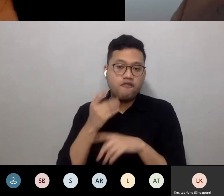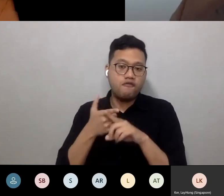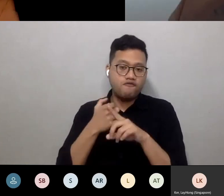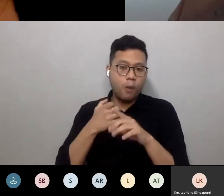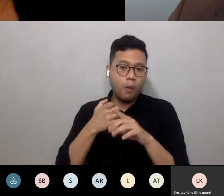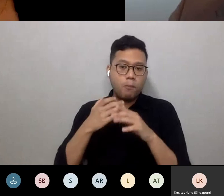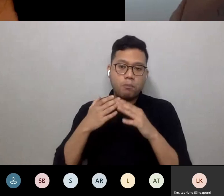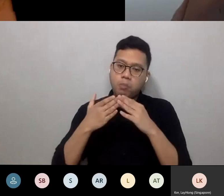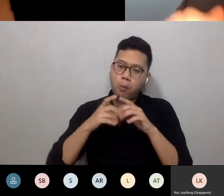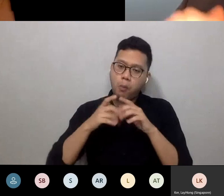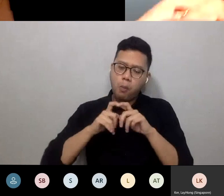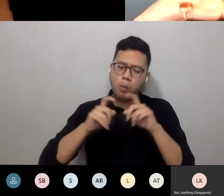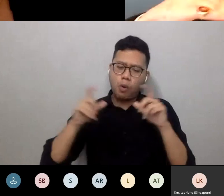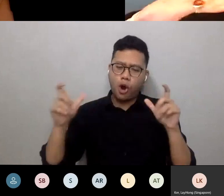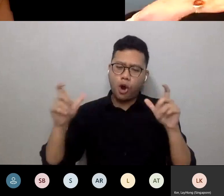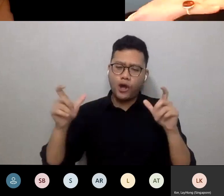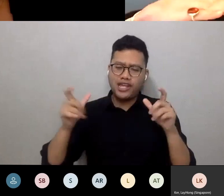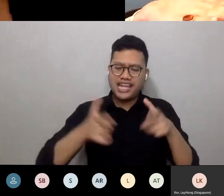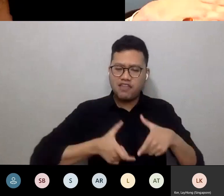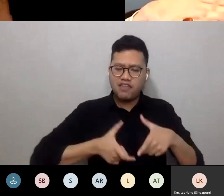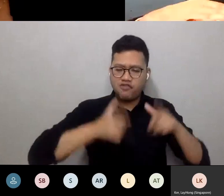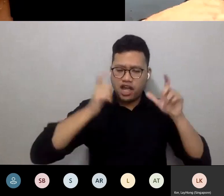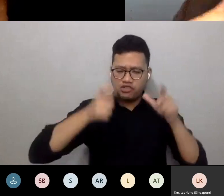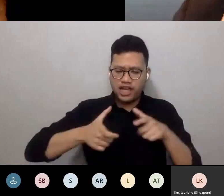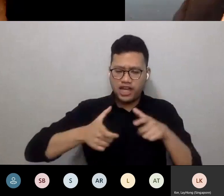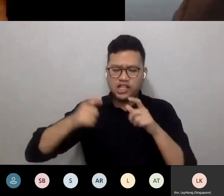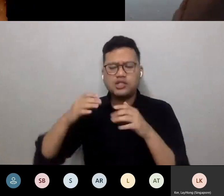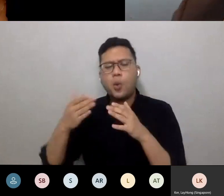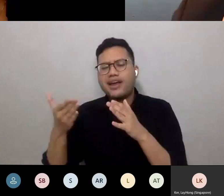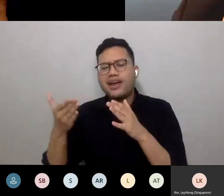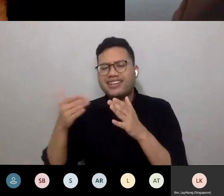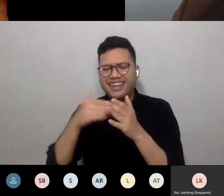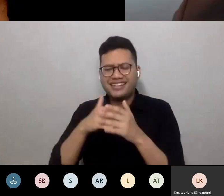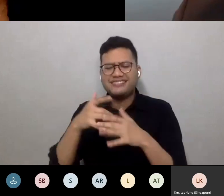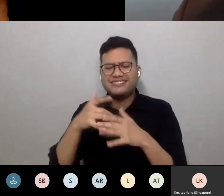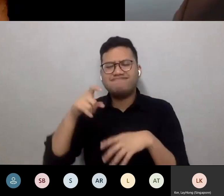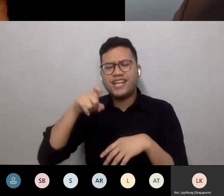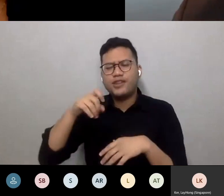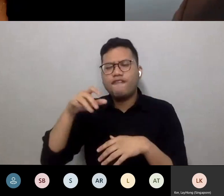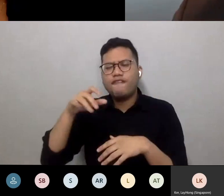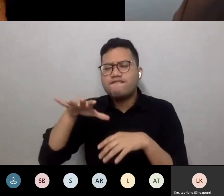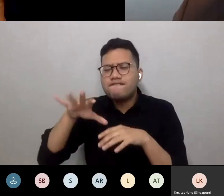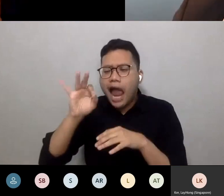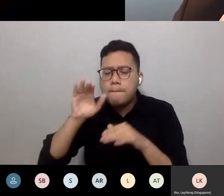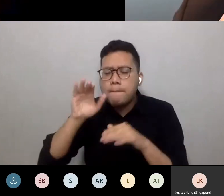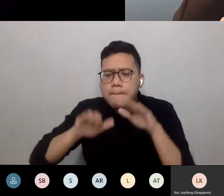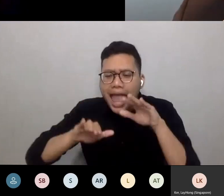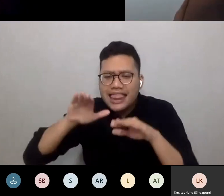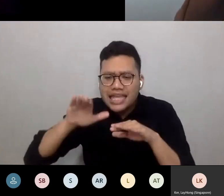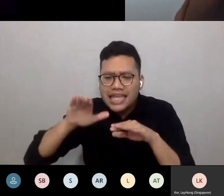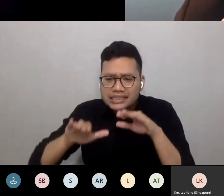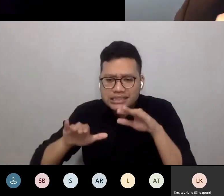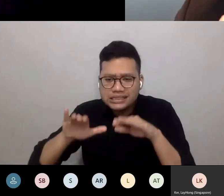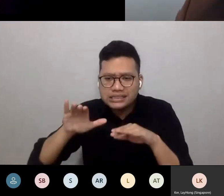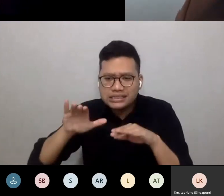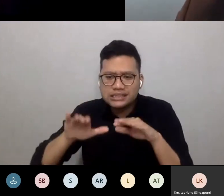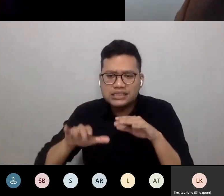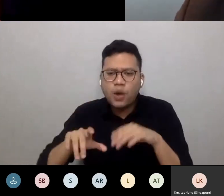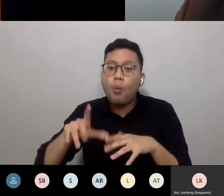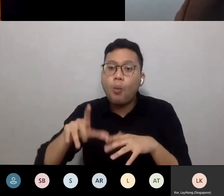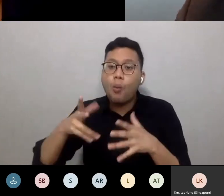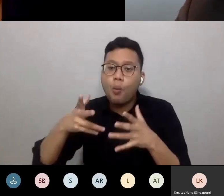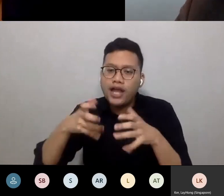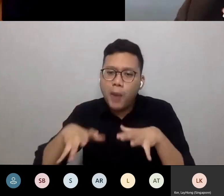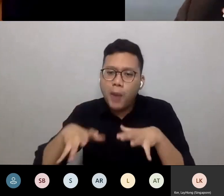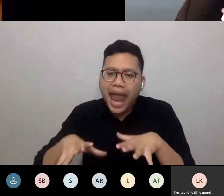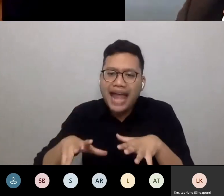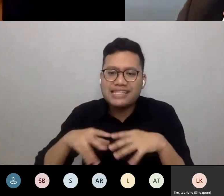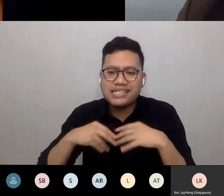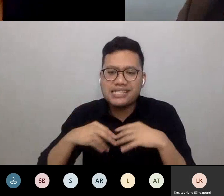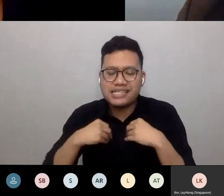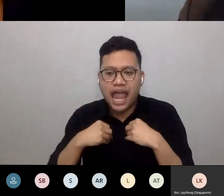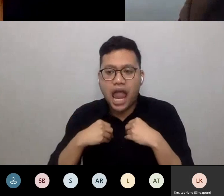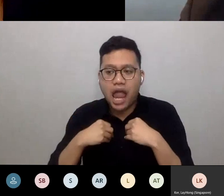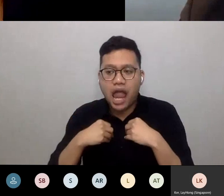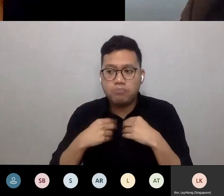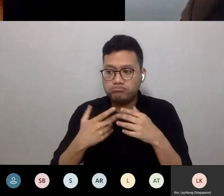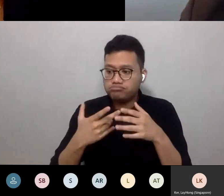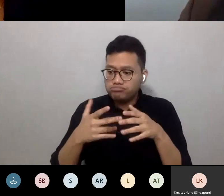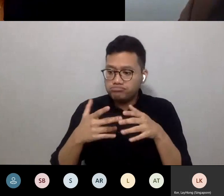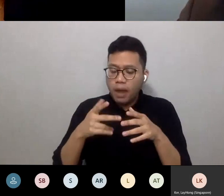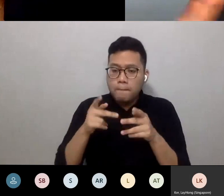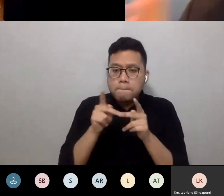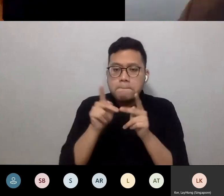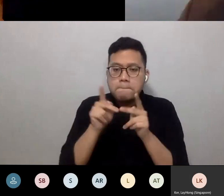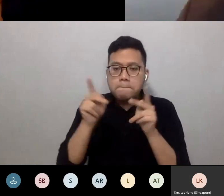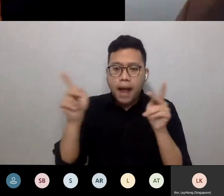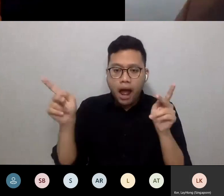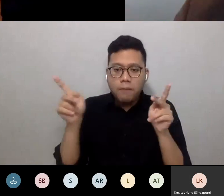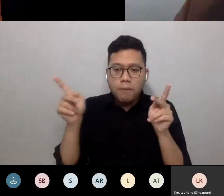So I think it's about, again, getting to that balance. We do want to still accept the importance of public transportation as